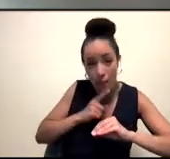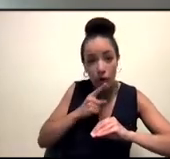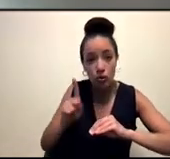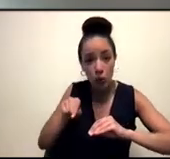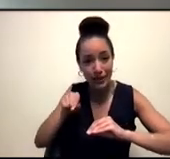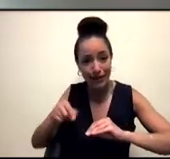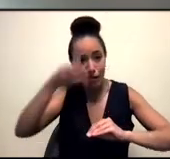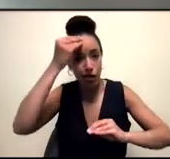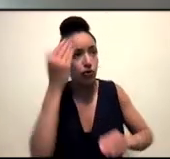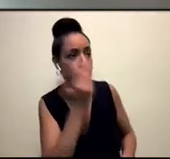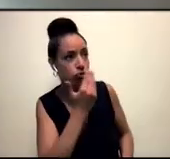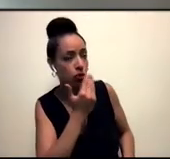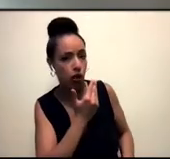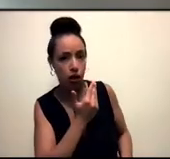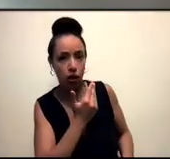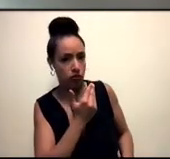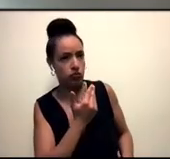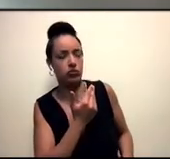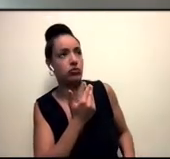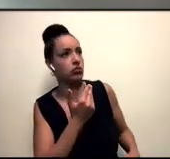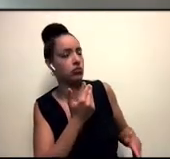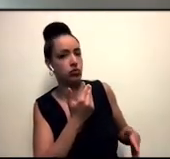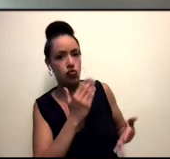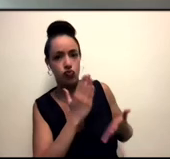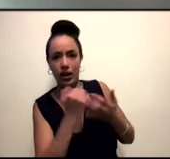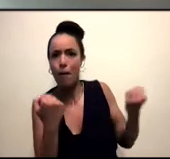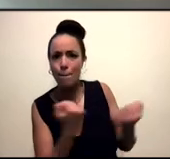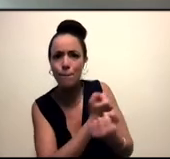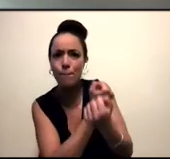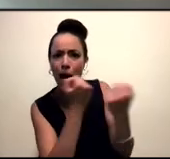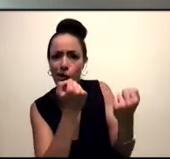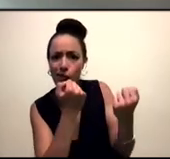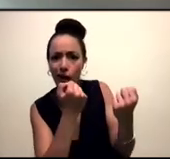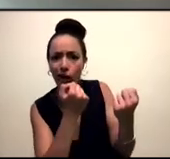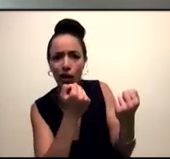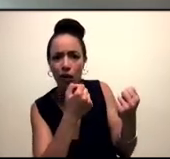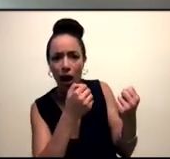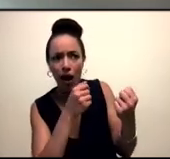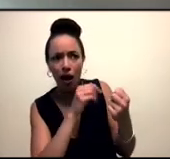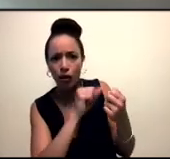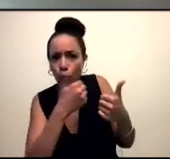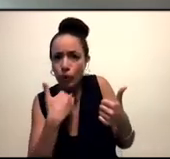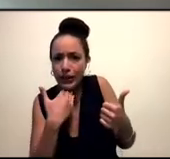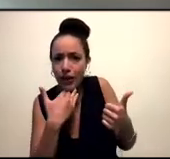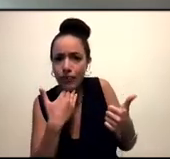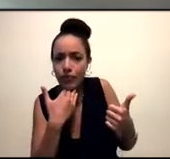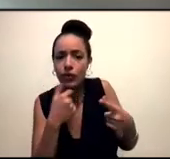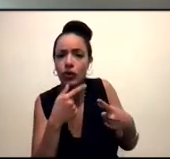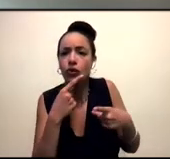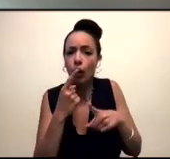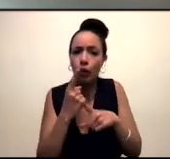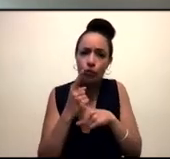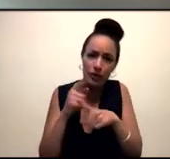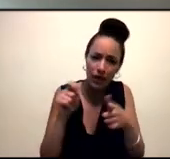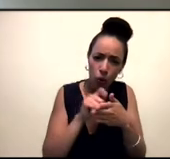absolutely, it's the pull of that is so strong. And so I think, you know, saying books, know, authors like yourself, writing for